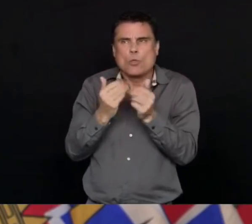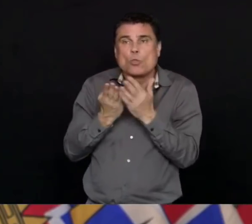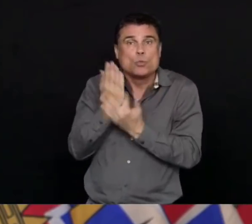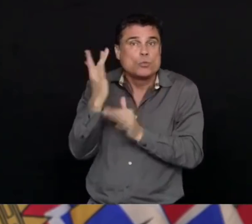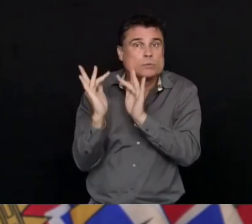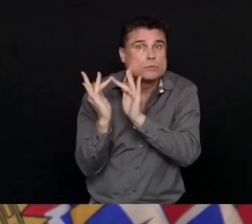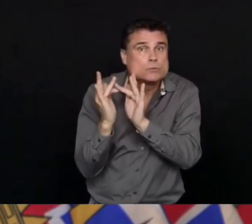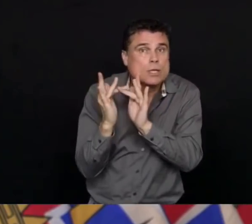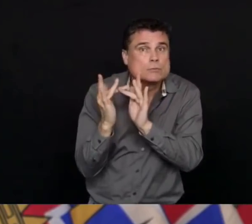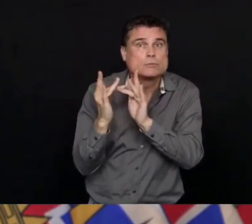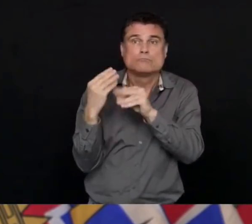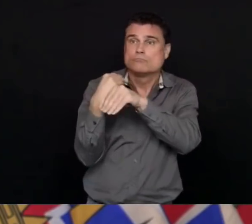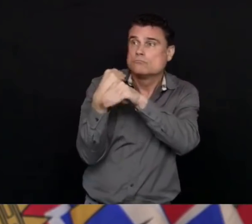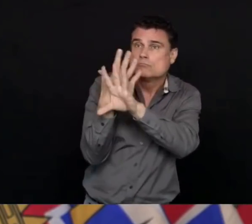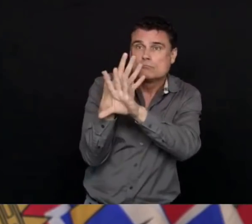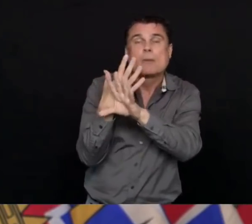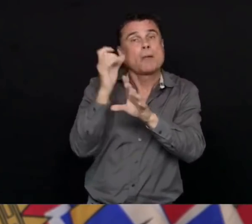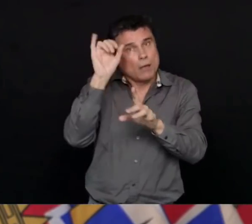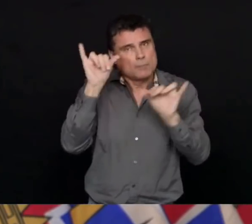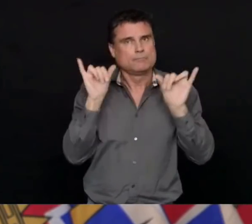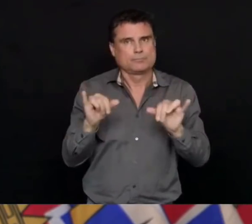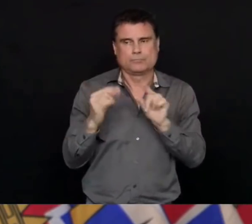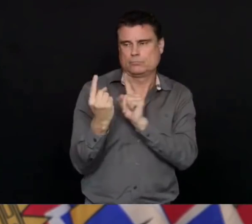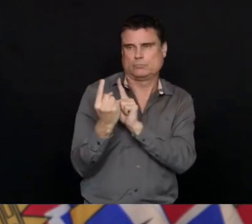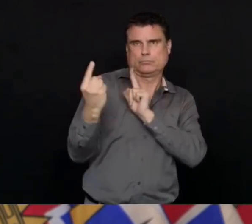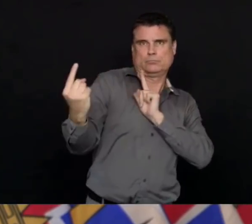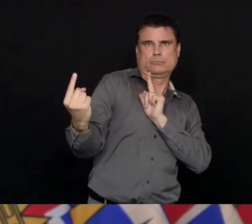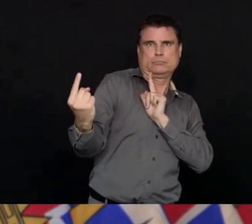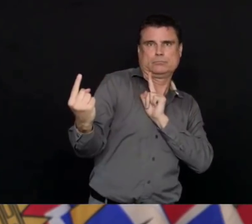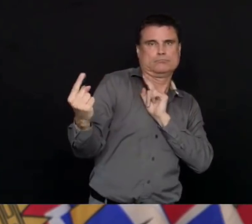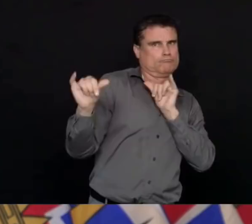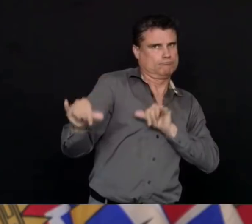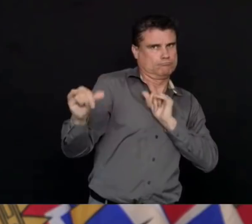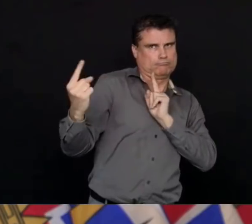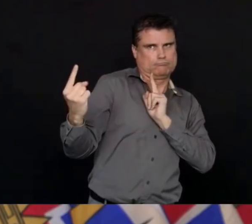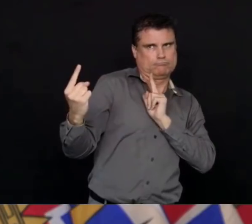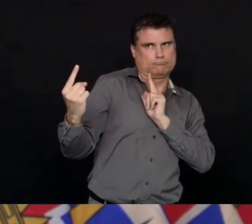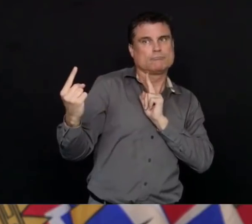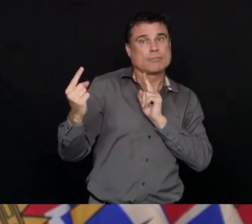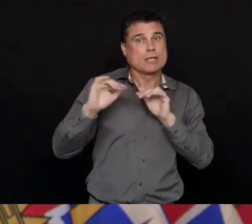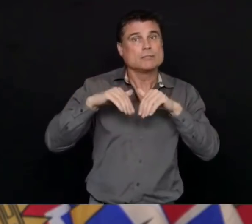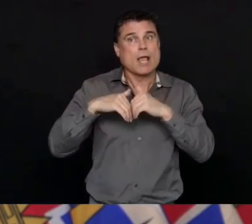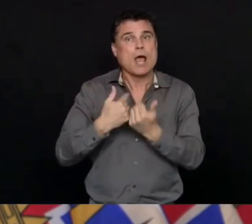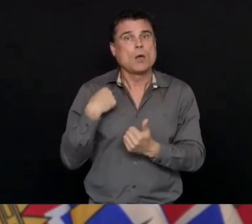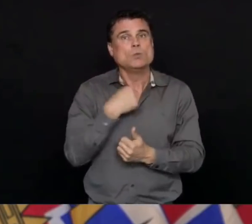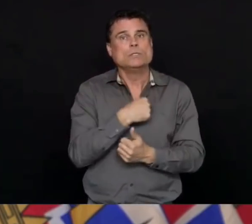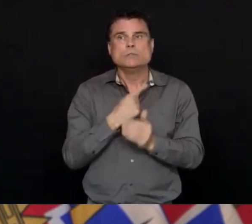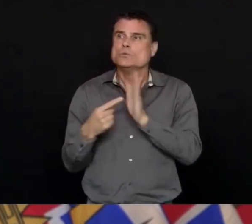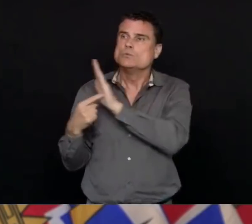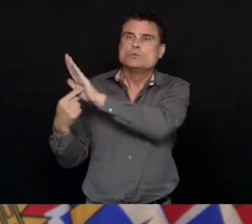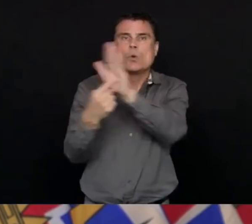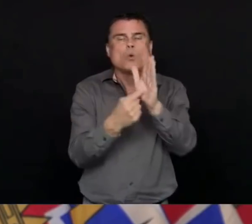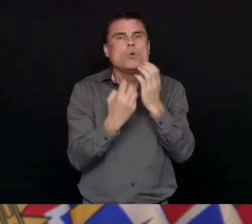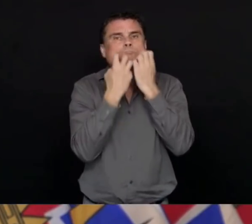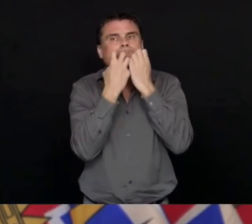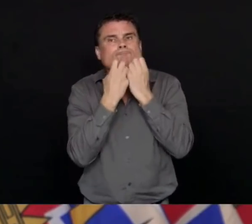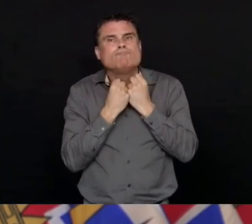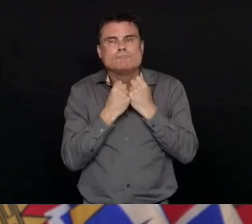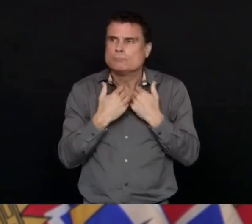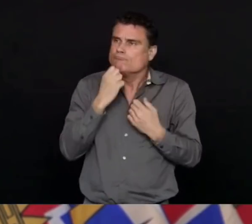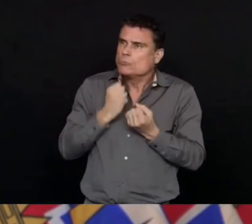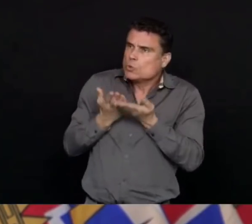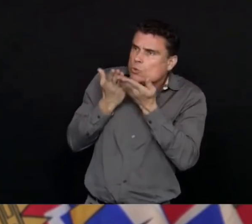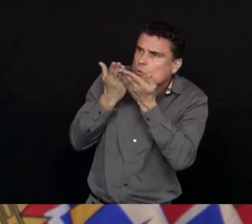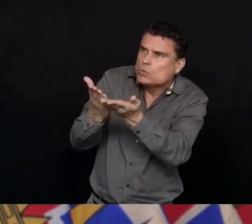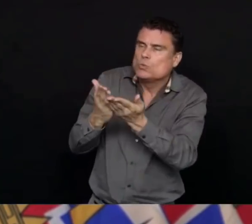Let's show that kindness and care to each other by staying home and being safe. And let's all of us take this time to